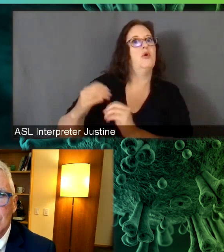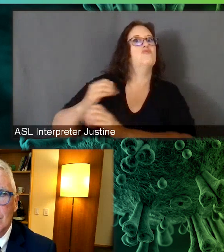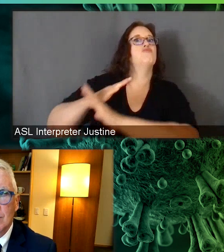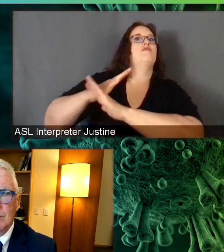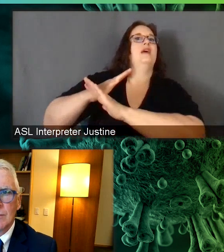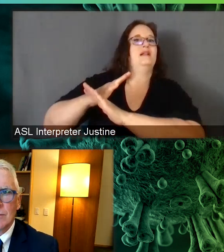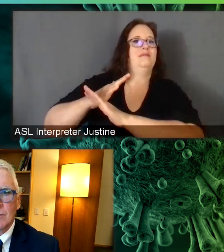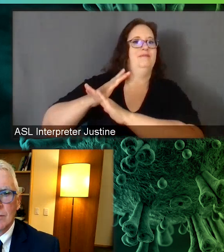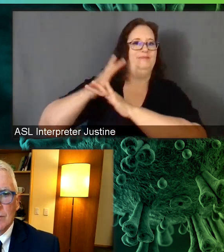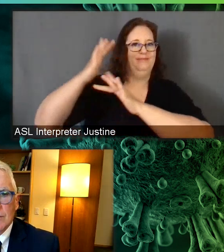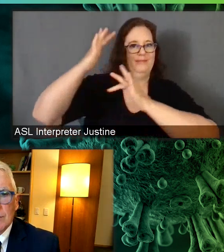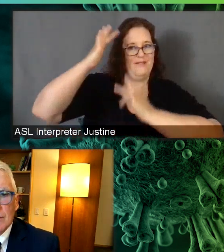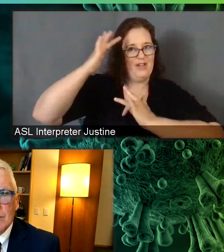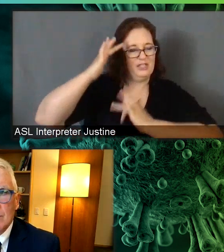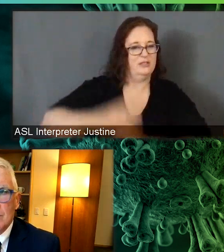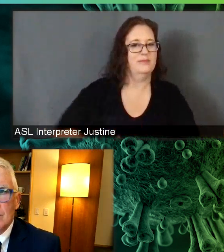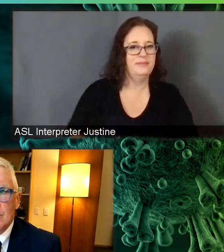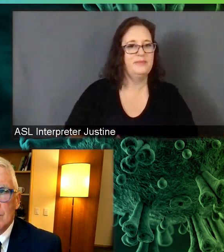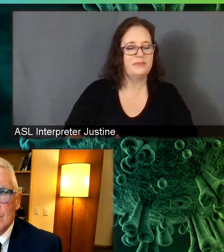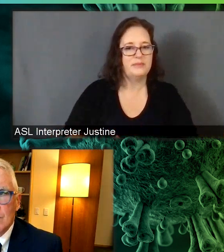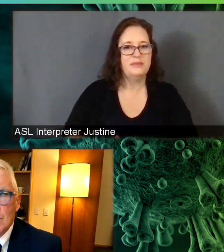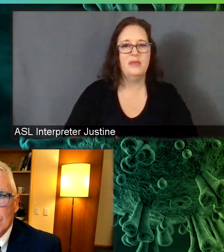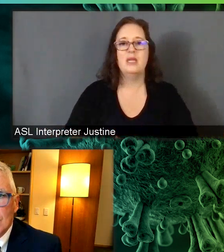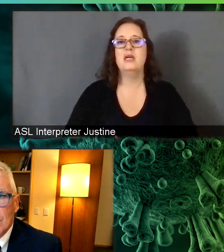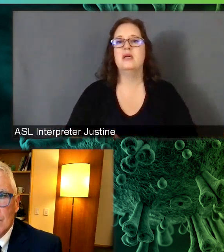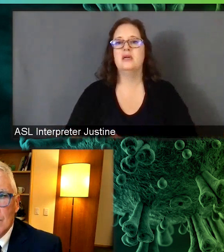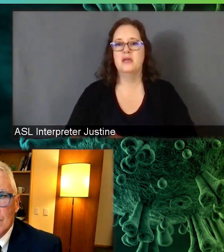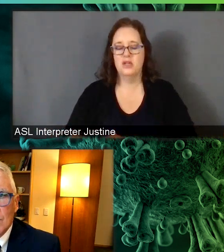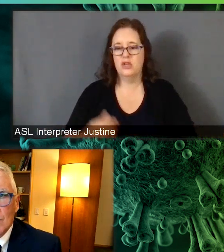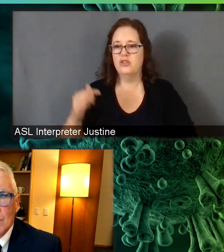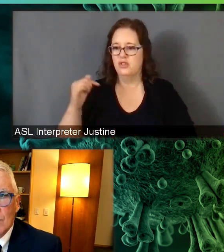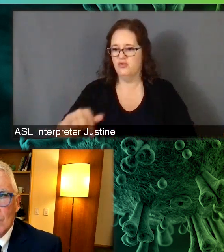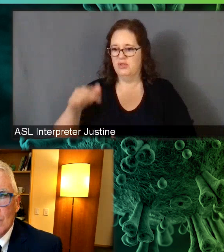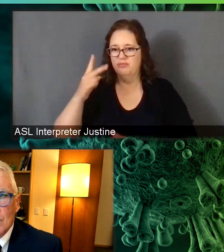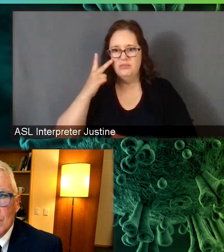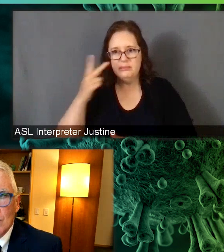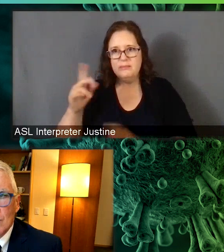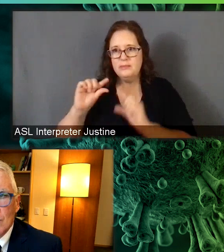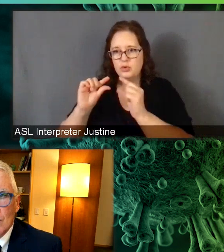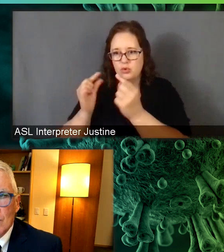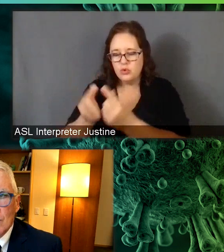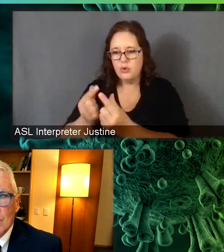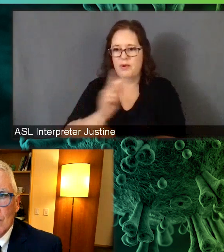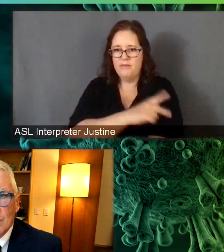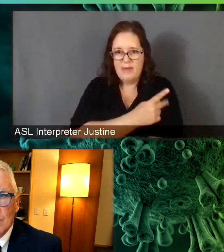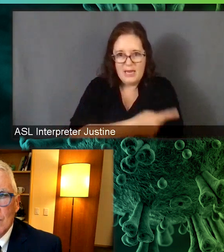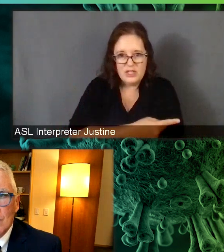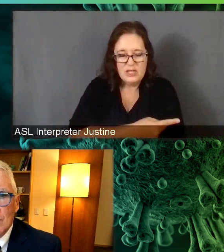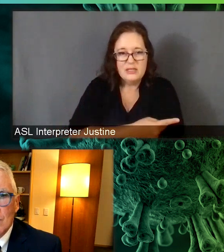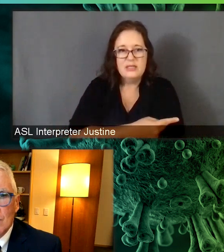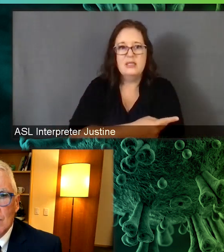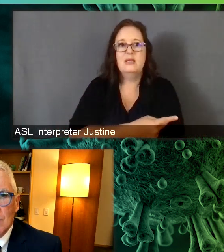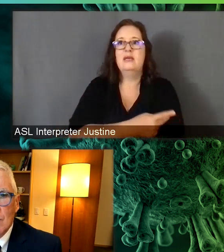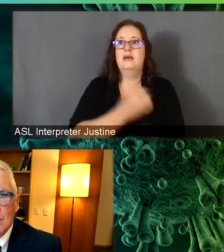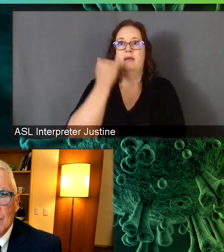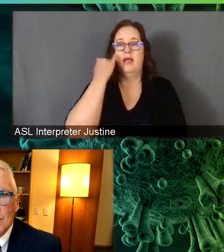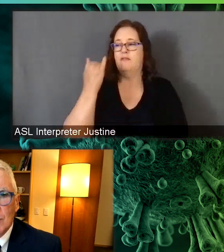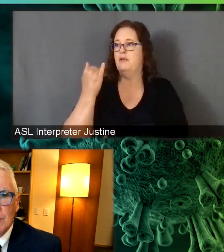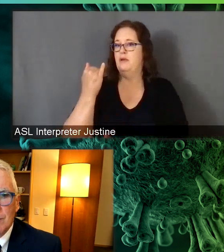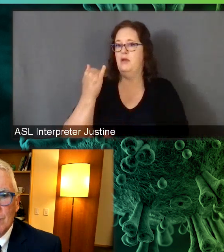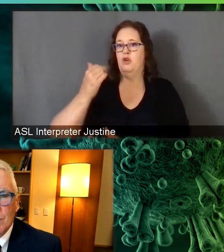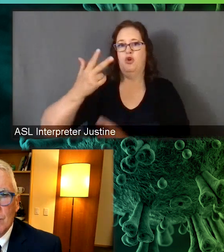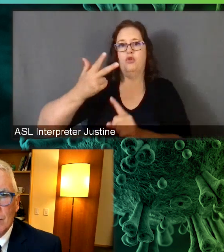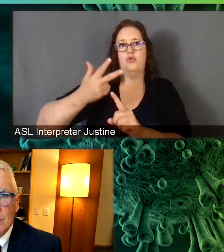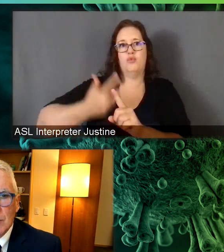hopefully allow us to do is to look at, Hey, in your earlier group of patients, if you're three months out, six months out from transplant, which is when we're